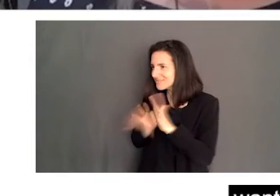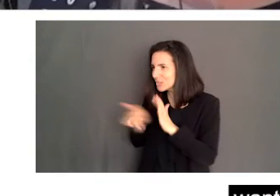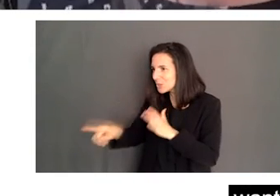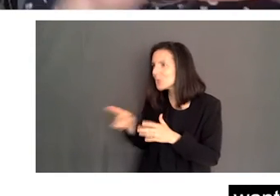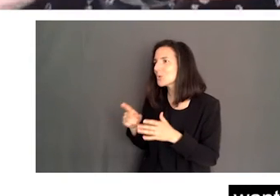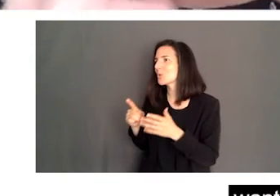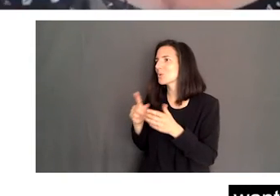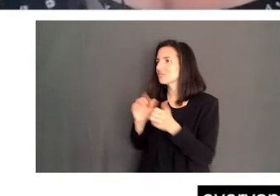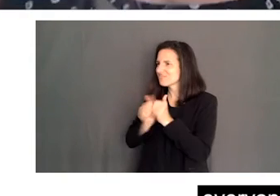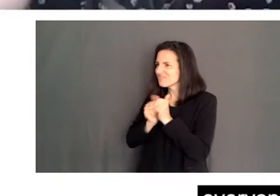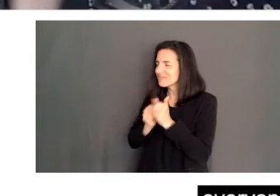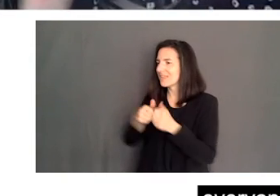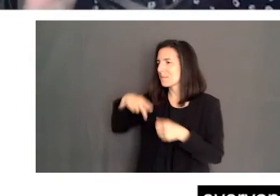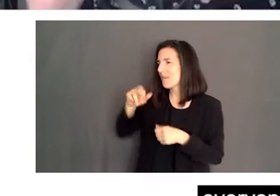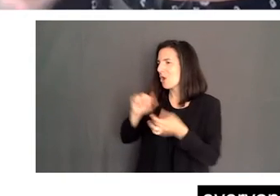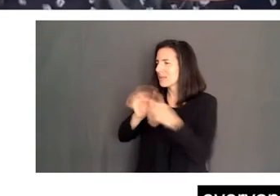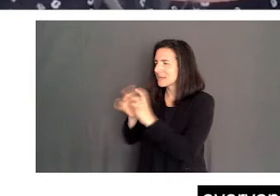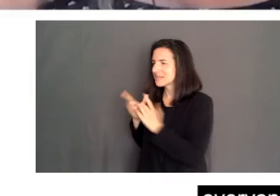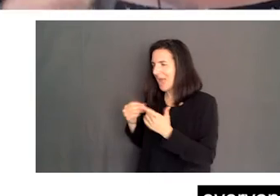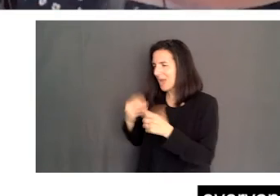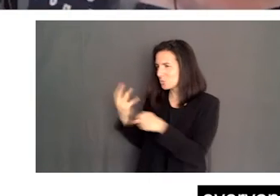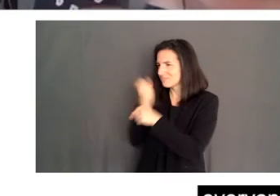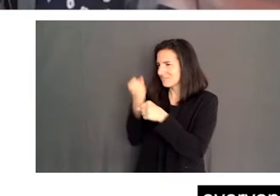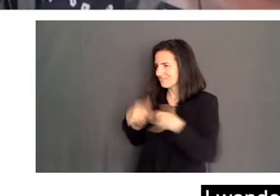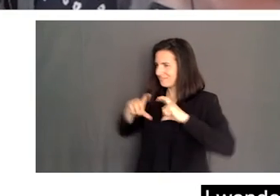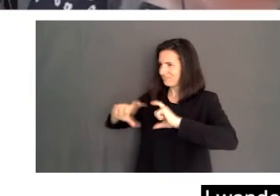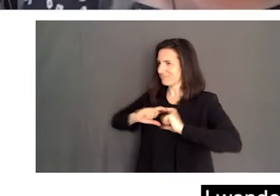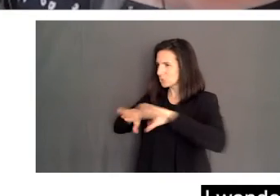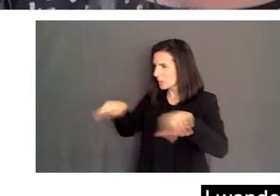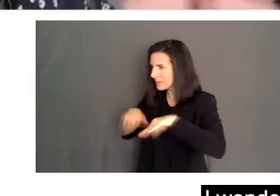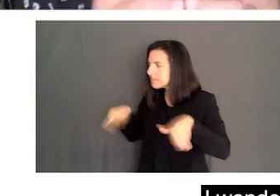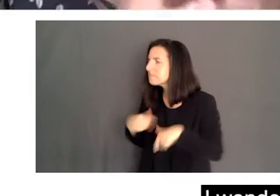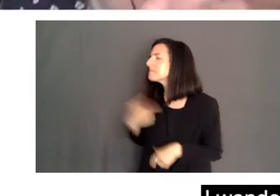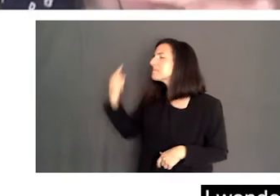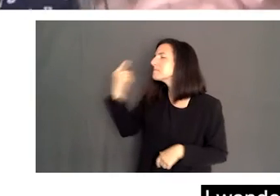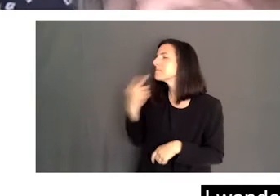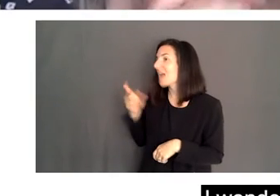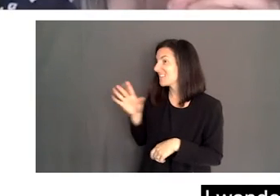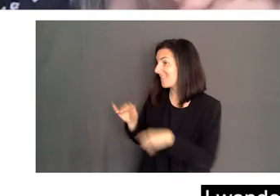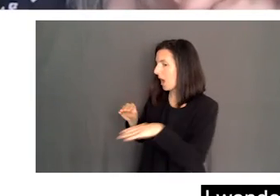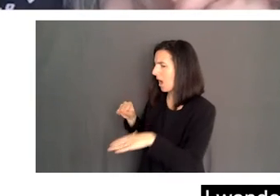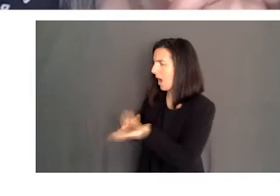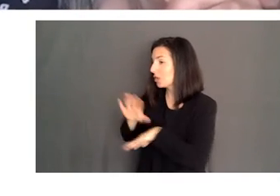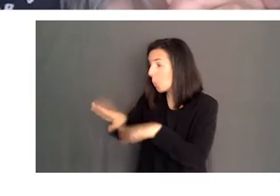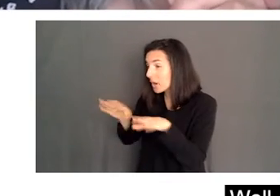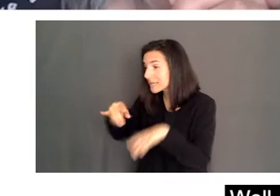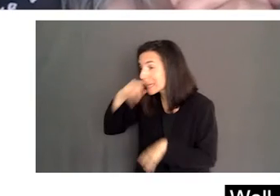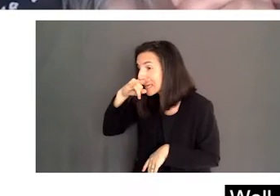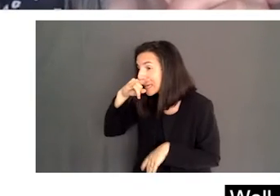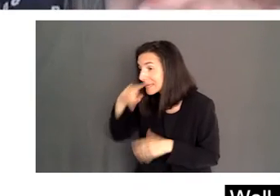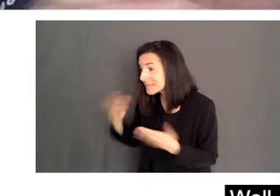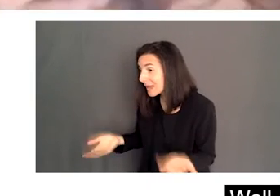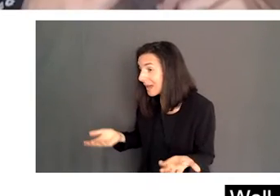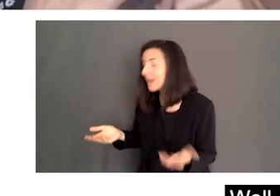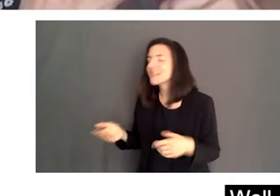know, and first of all, reminding everyone I said earlier, but it's in swimming. And I wondered, if that rubbed off on your kids at all? Well, it's